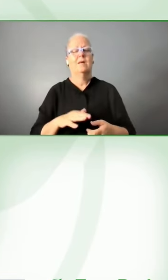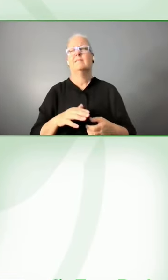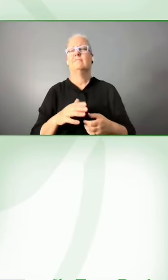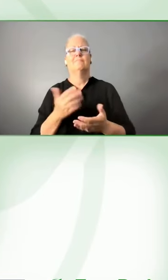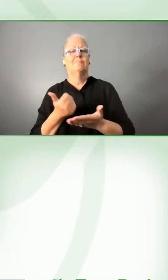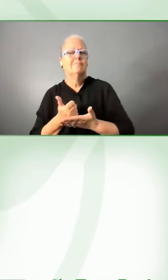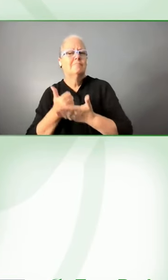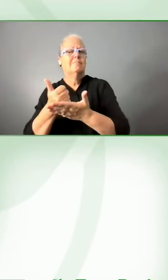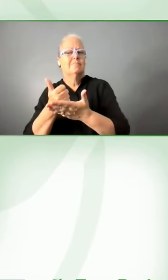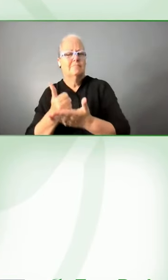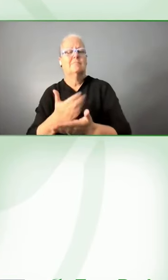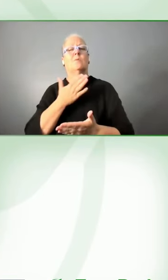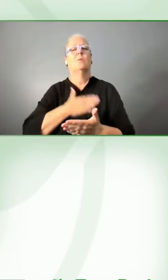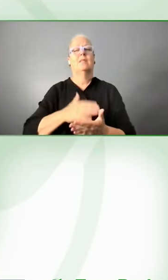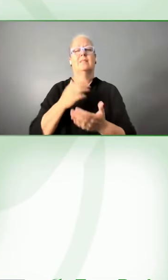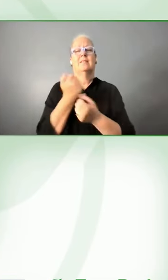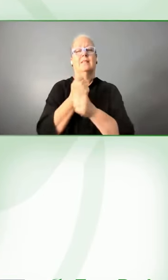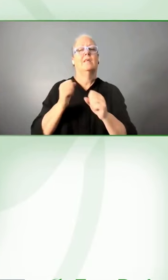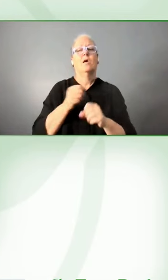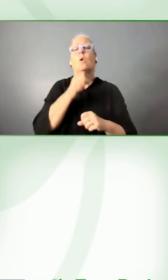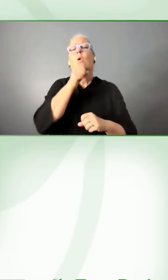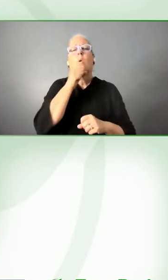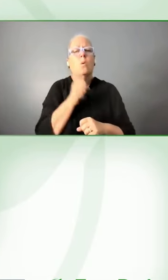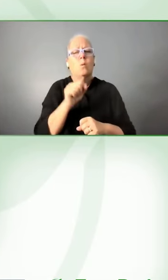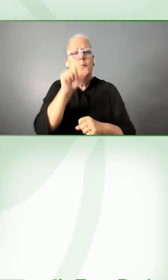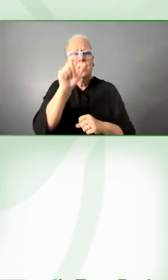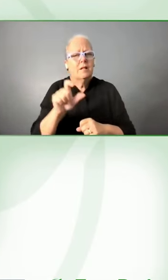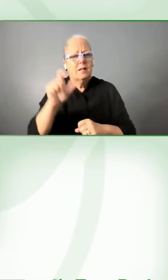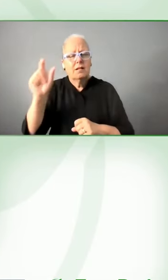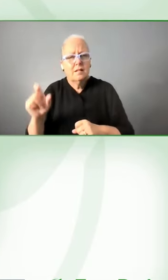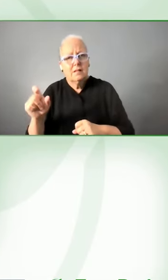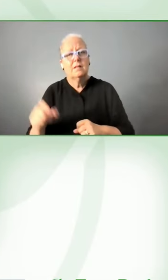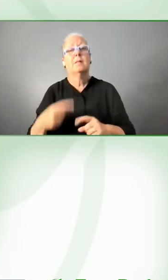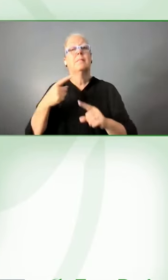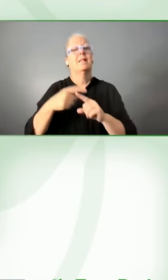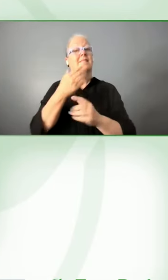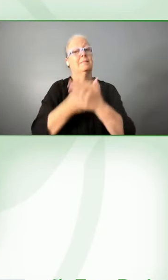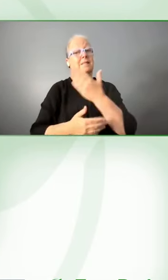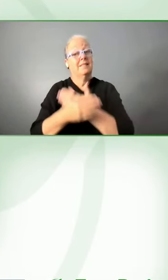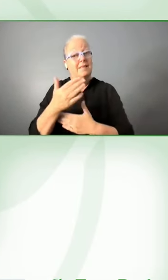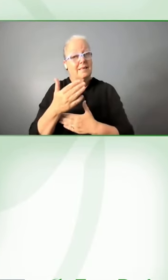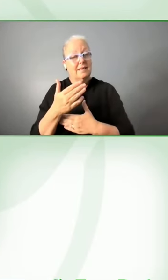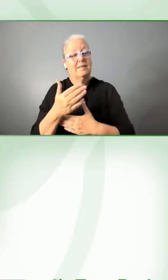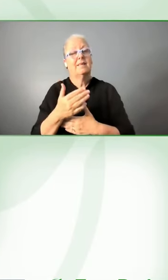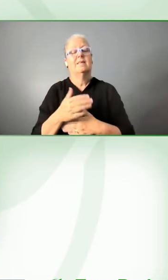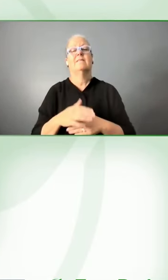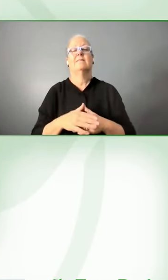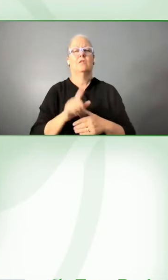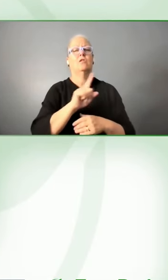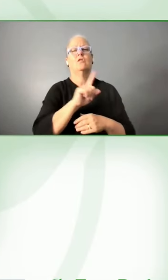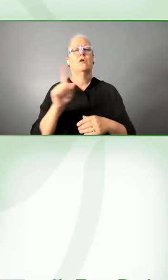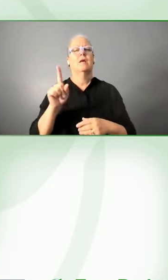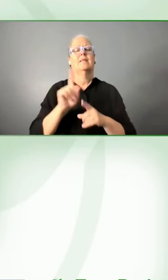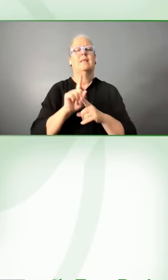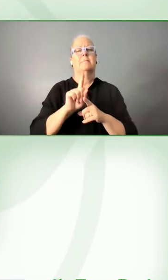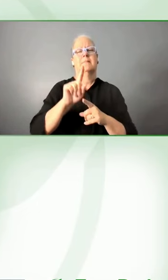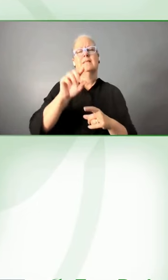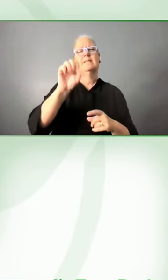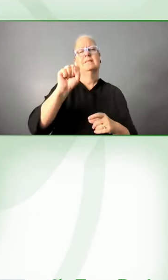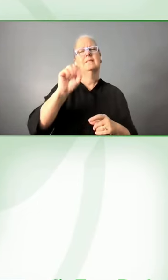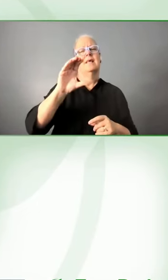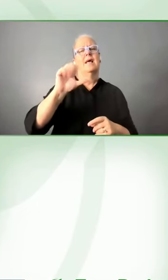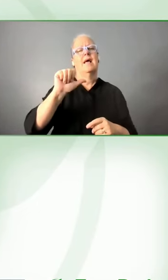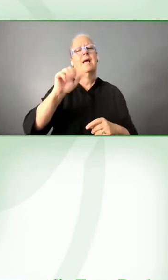elderly customers and customers with disabilities from scammers. We believe accessibility isn't